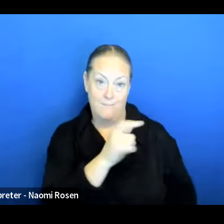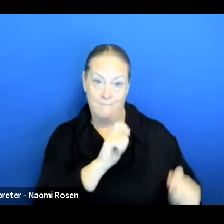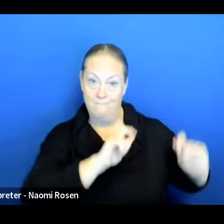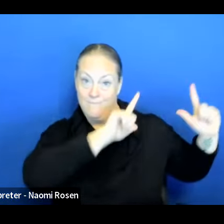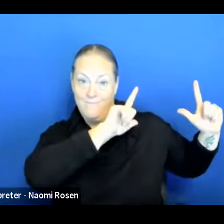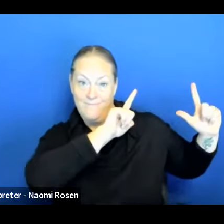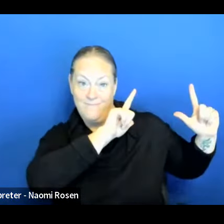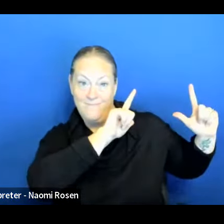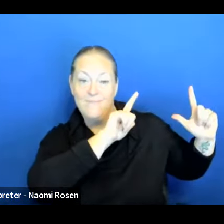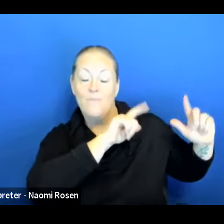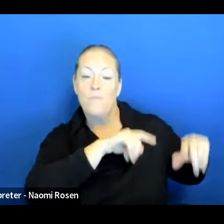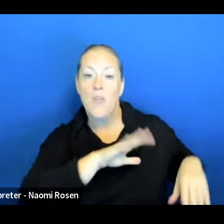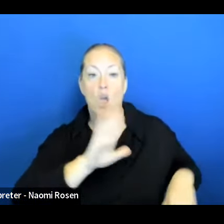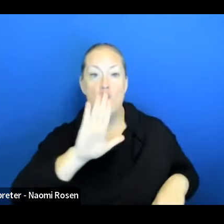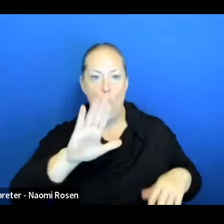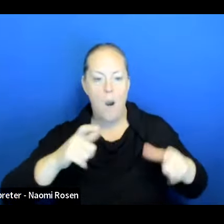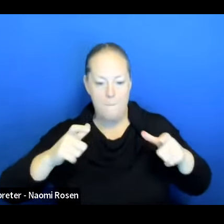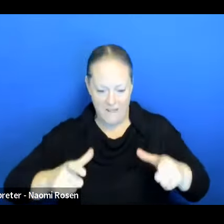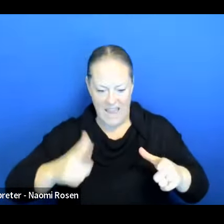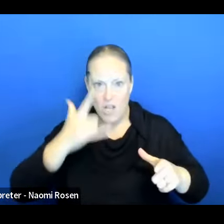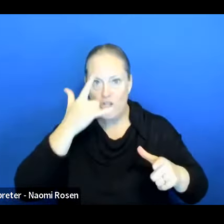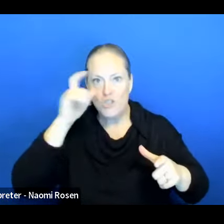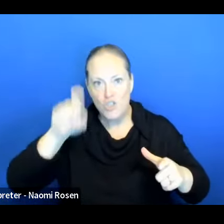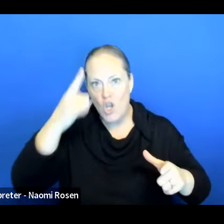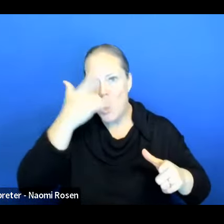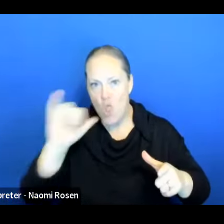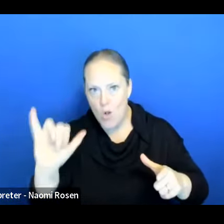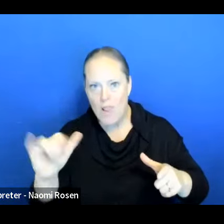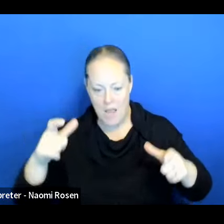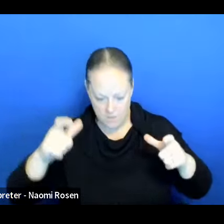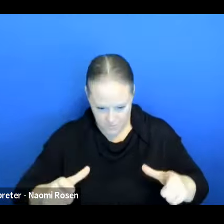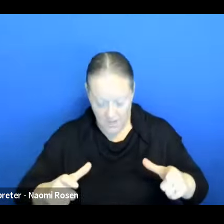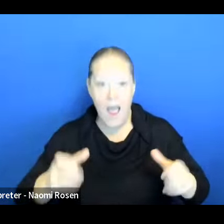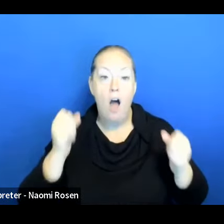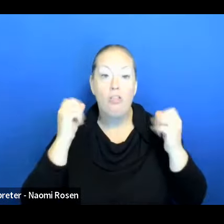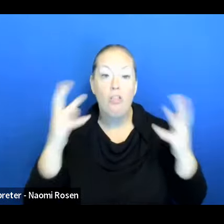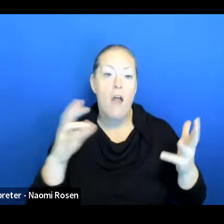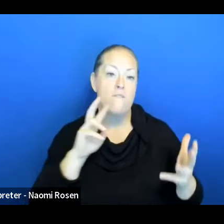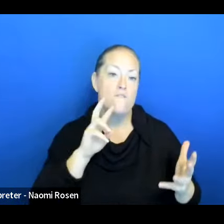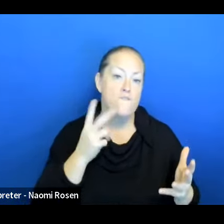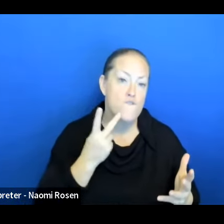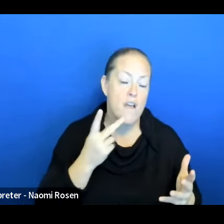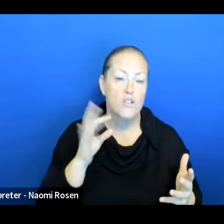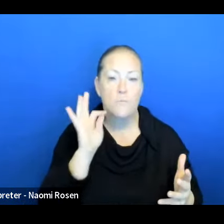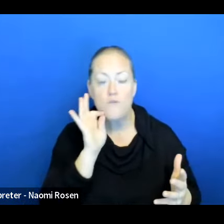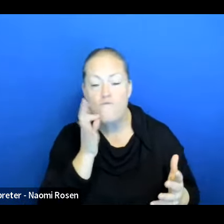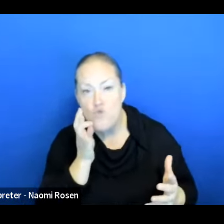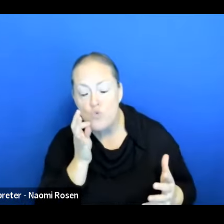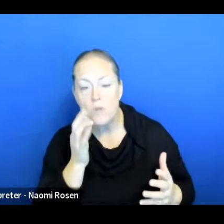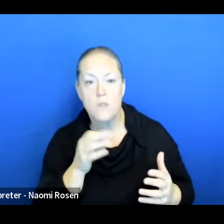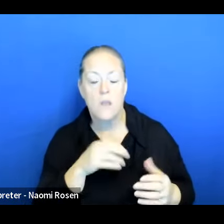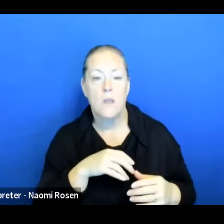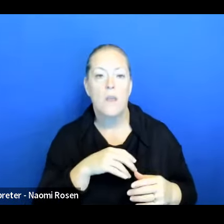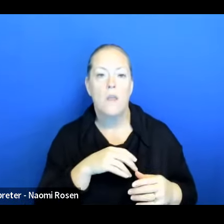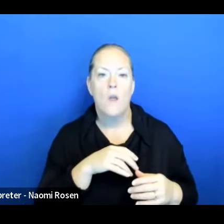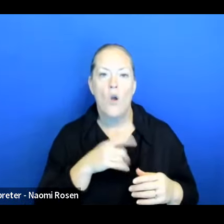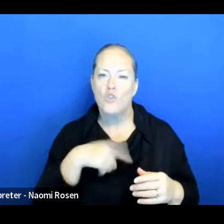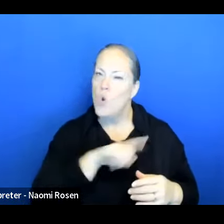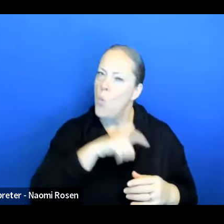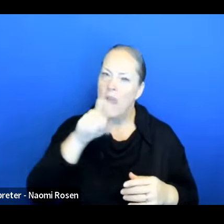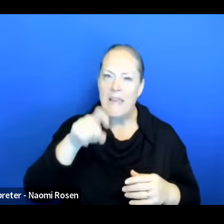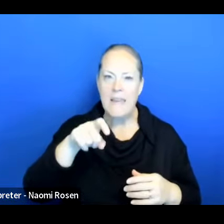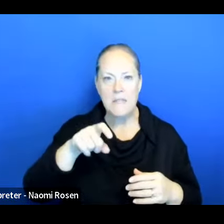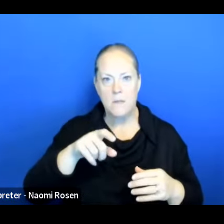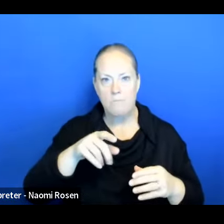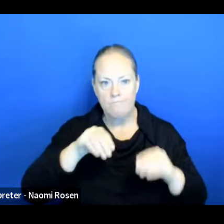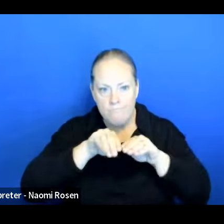You know, this is what your plate should look like, you know, lots of fruits and vegetables, you know. So we've got to get into the